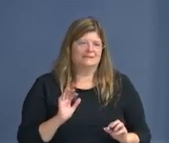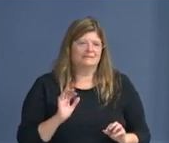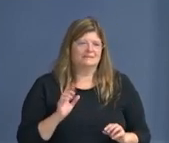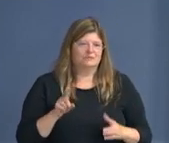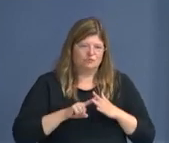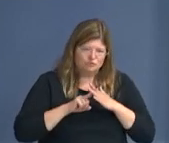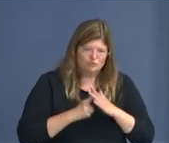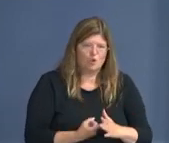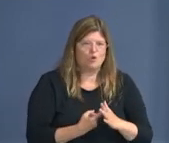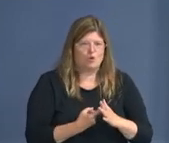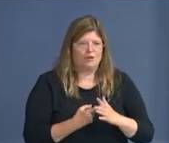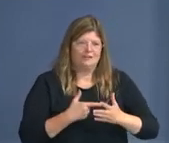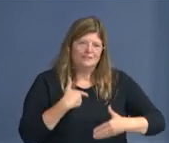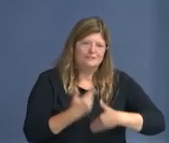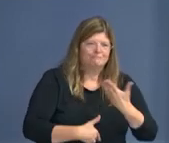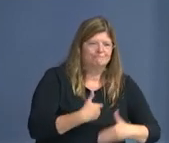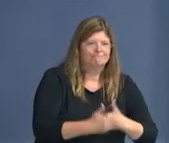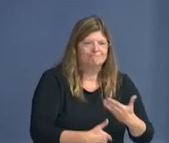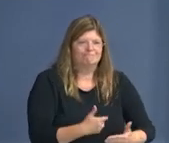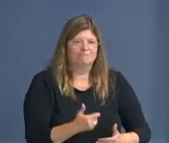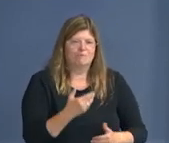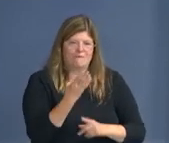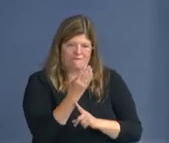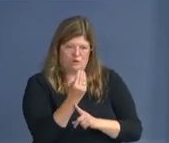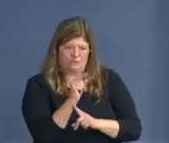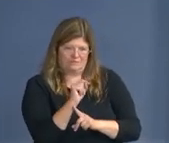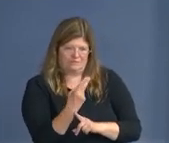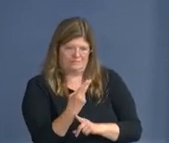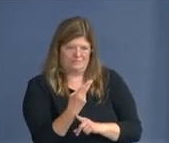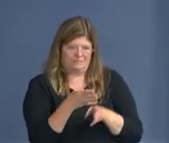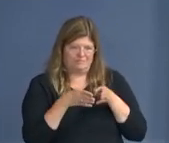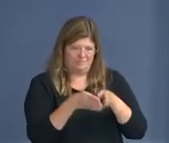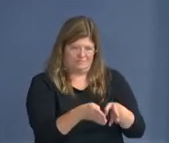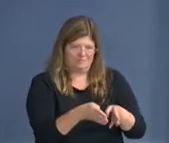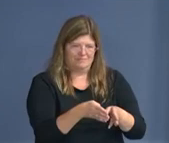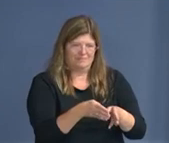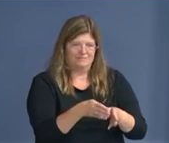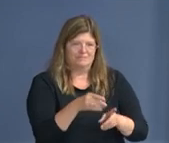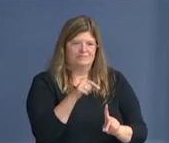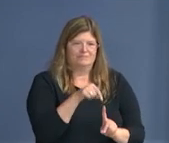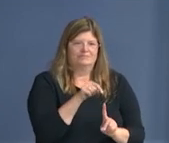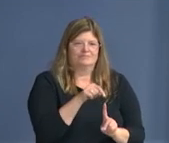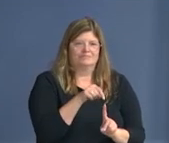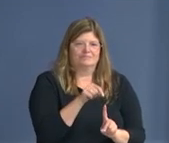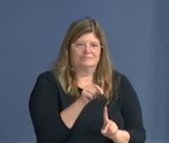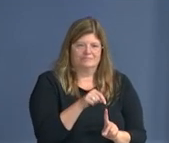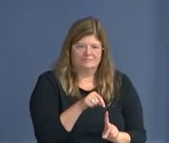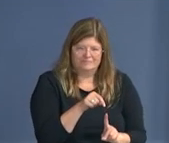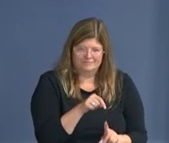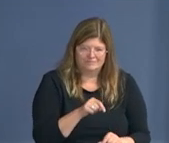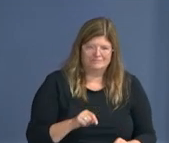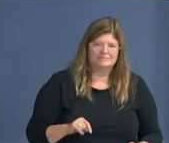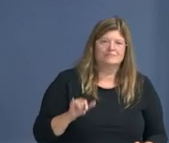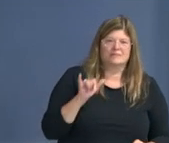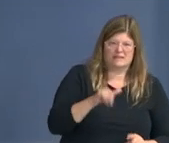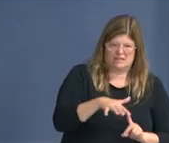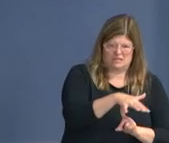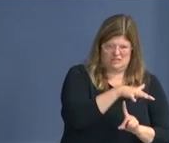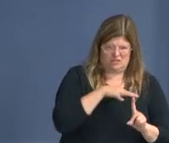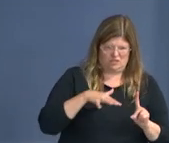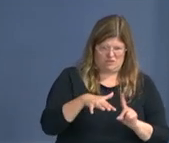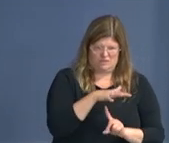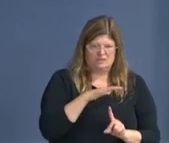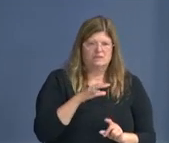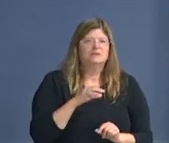the renaissance of the 14th Street Corridor. So we know how important, um, that building, uh, has